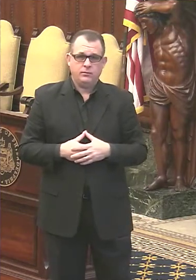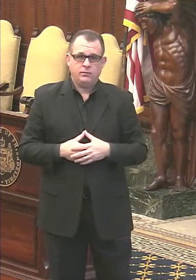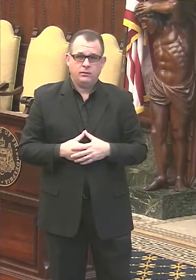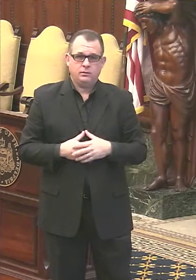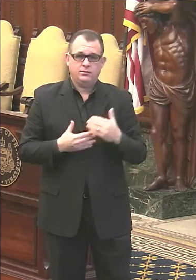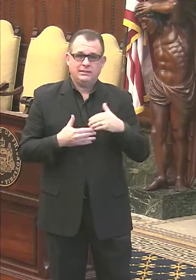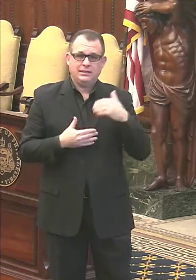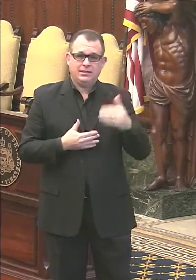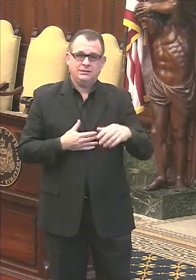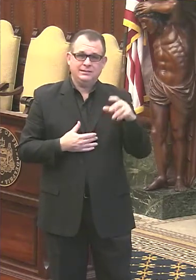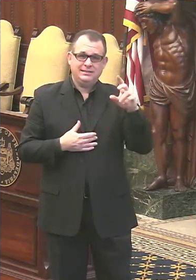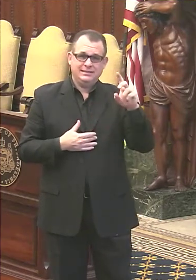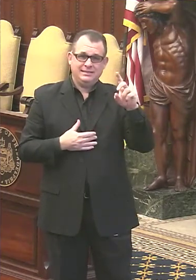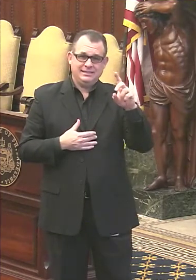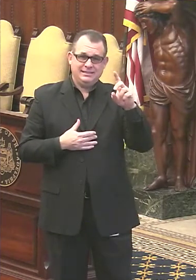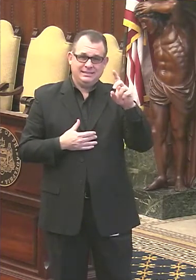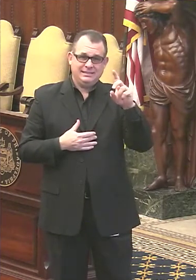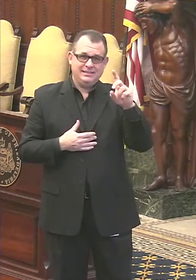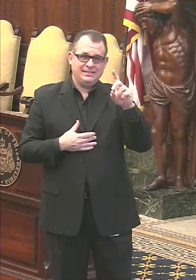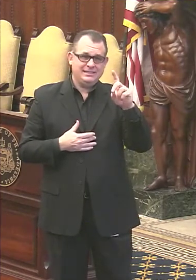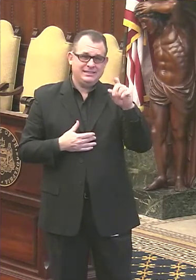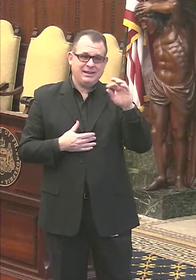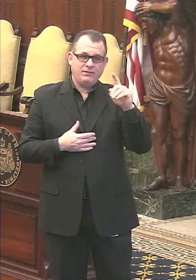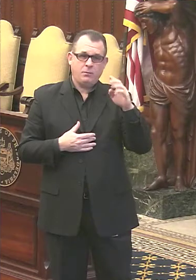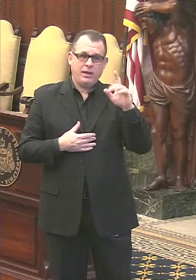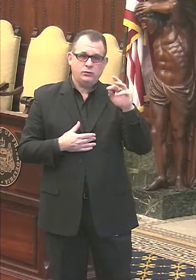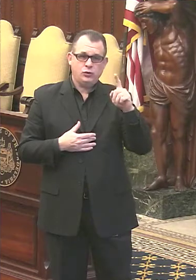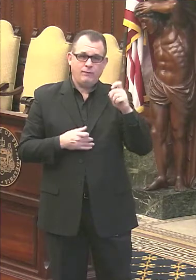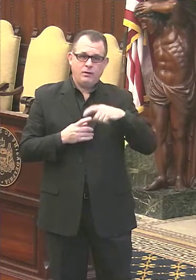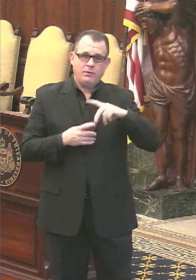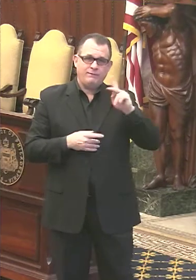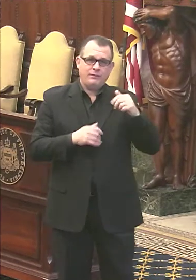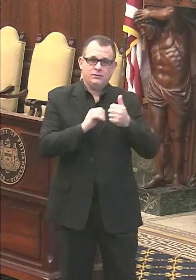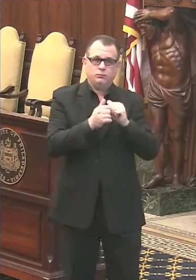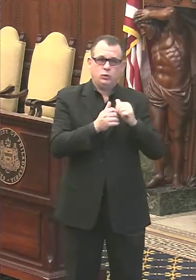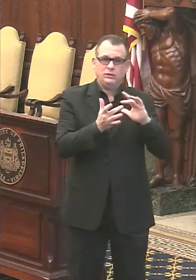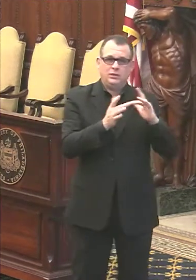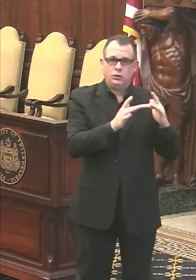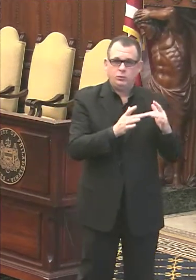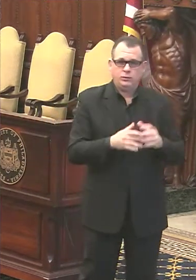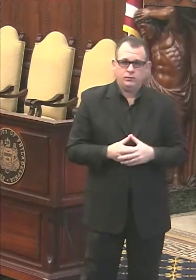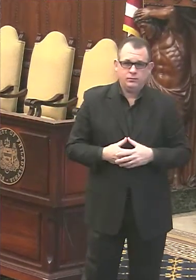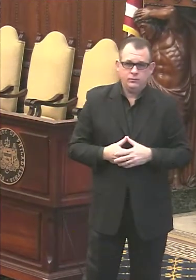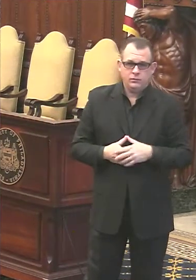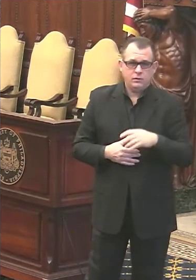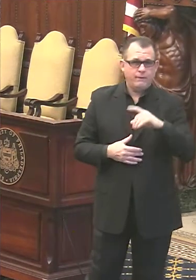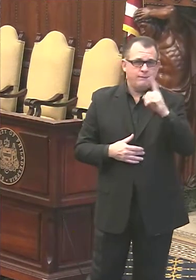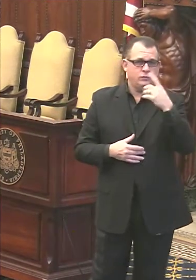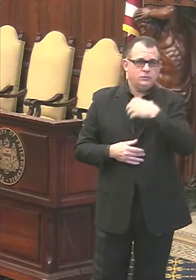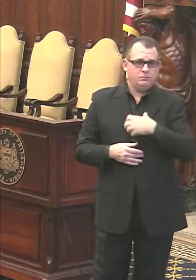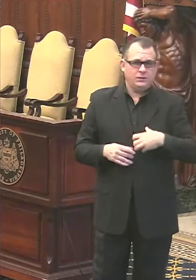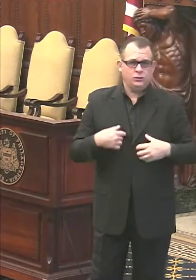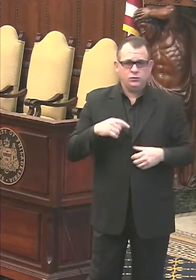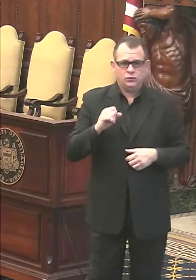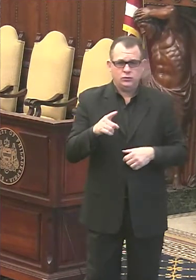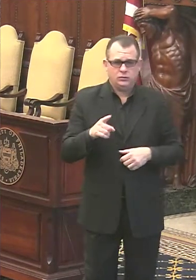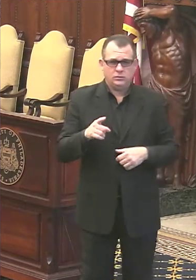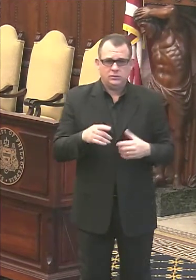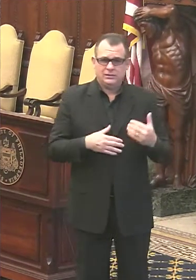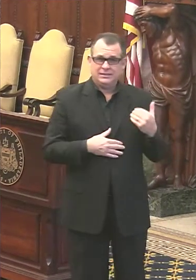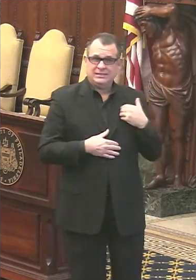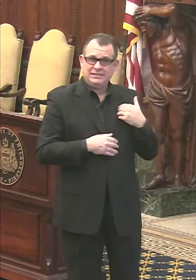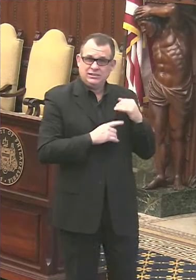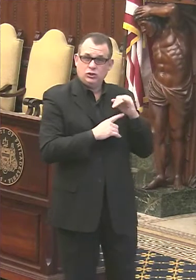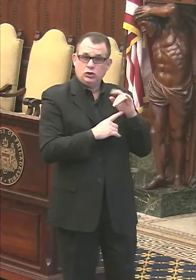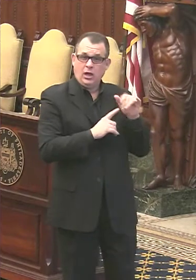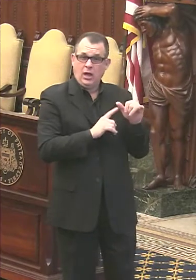Melandra of Philly sports network. Good questions. First off for the mayor. Back in July, you put a